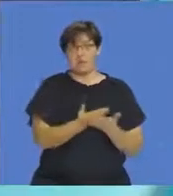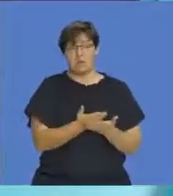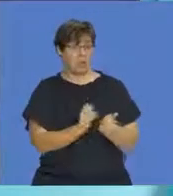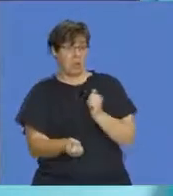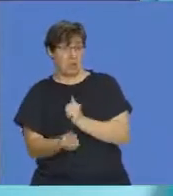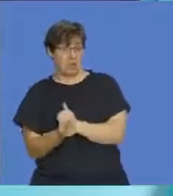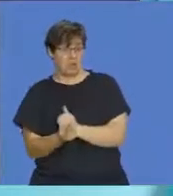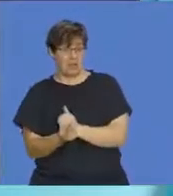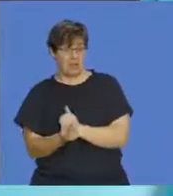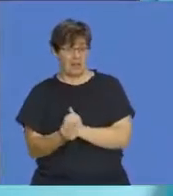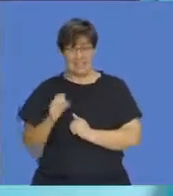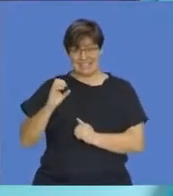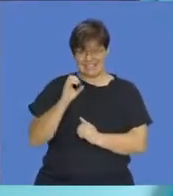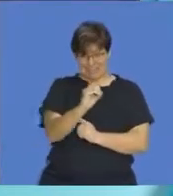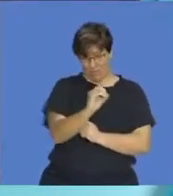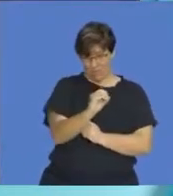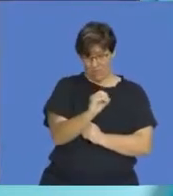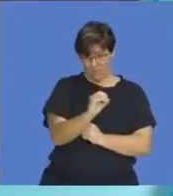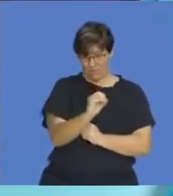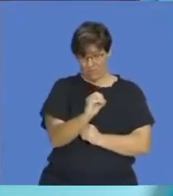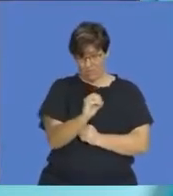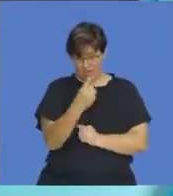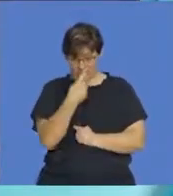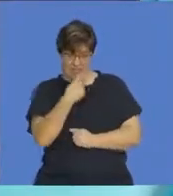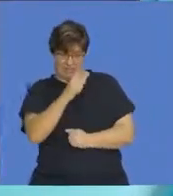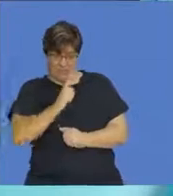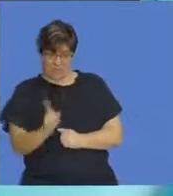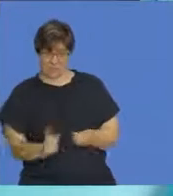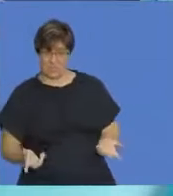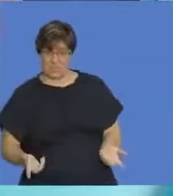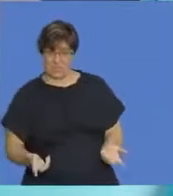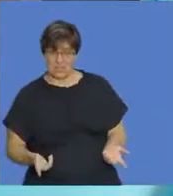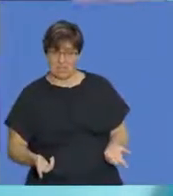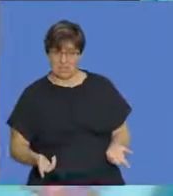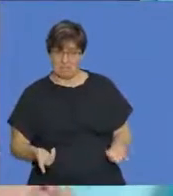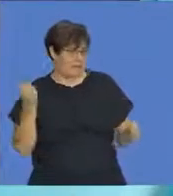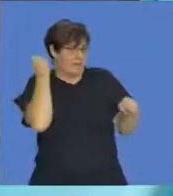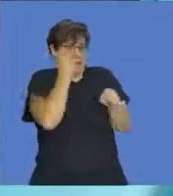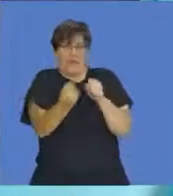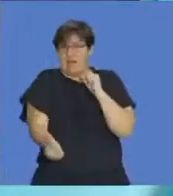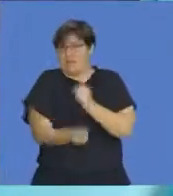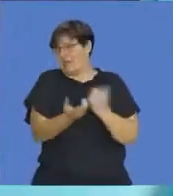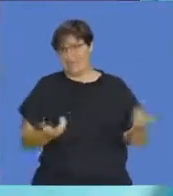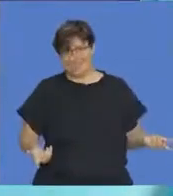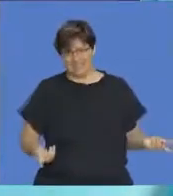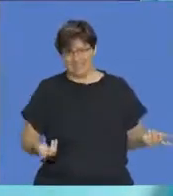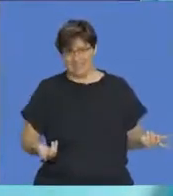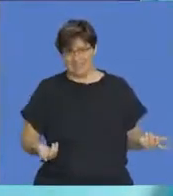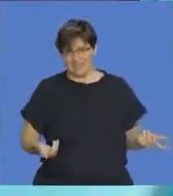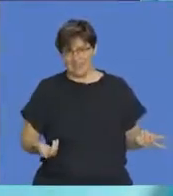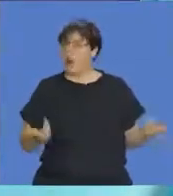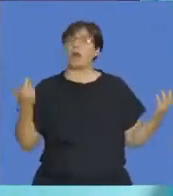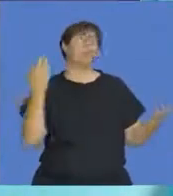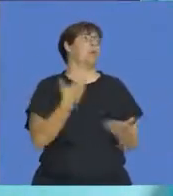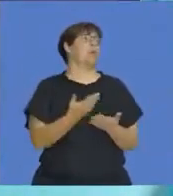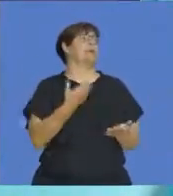happening is 0, what do you think that tells us? Well, it's never going to happen. It's like, what's the